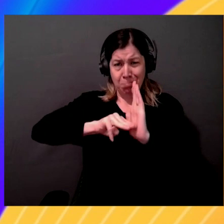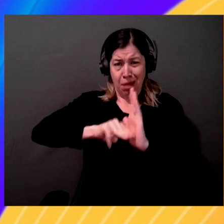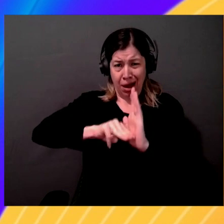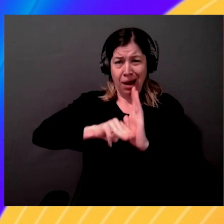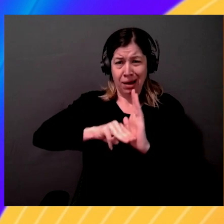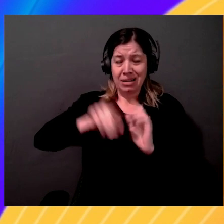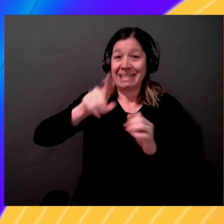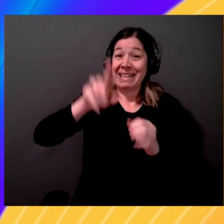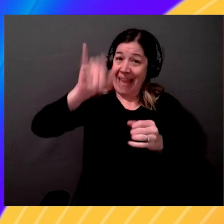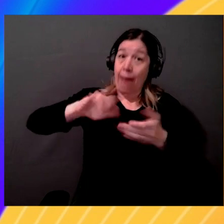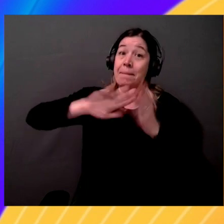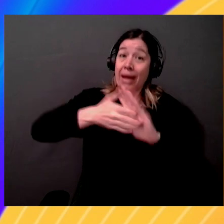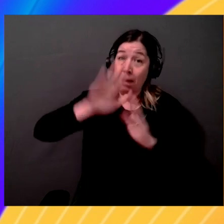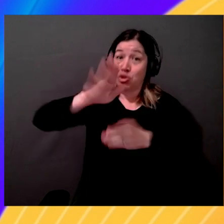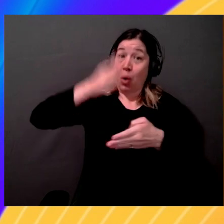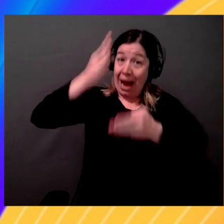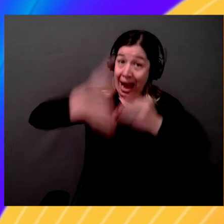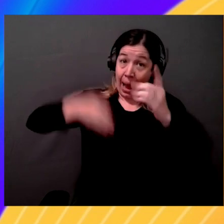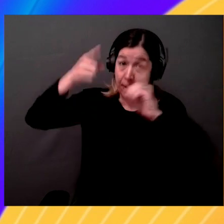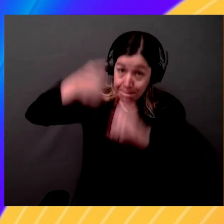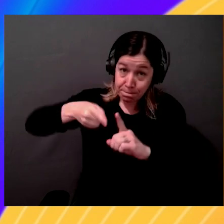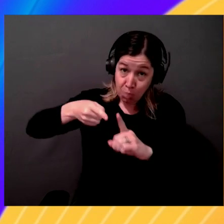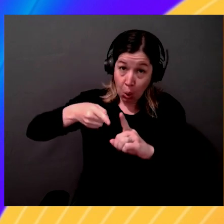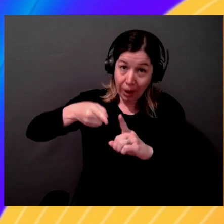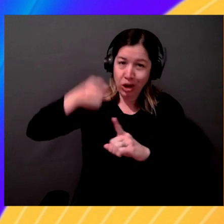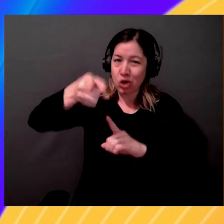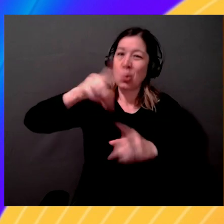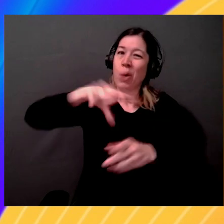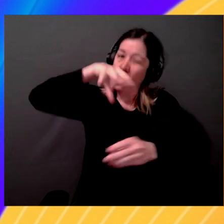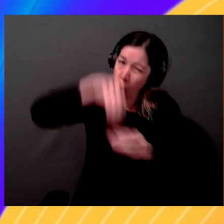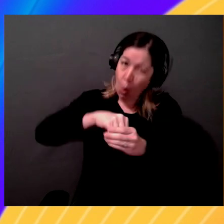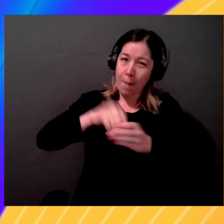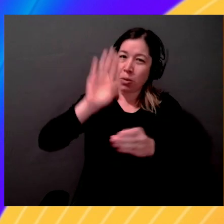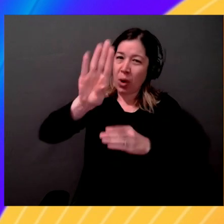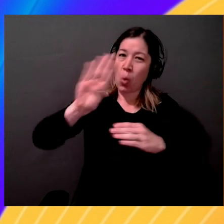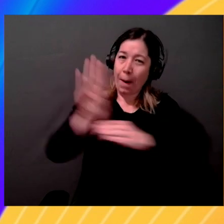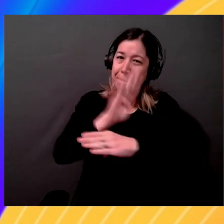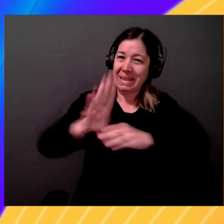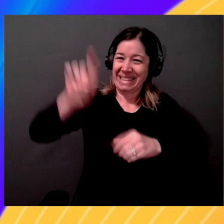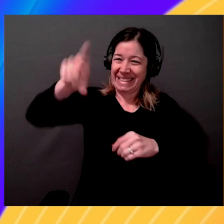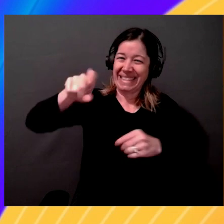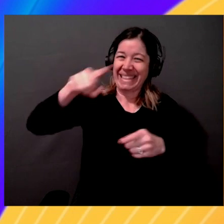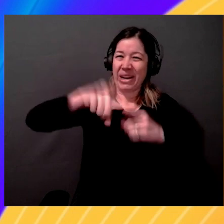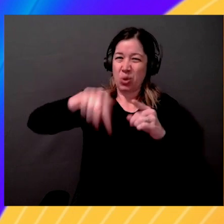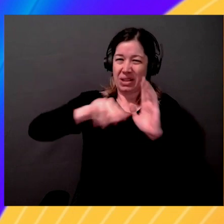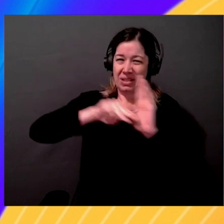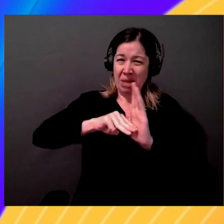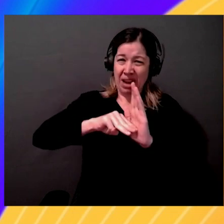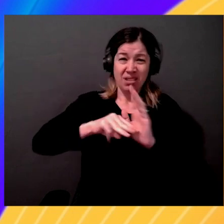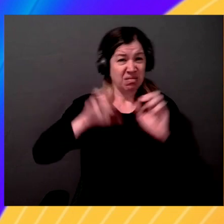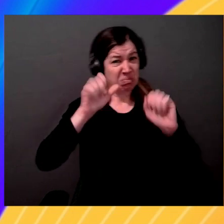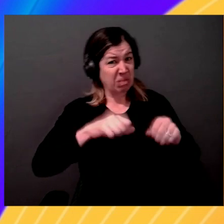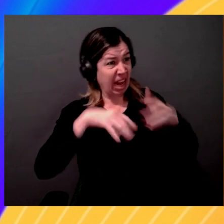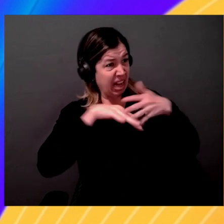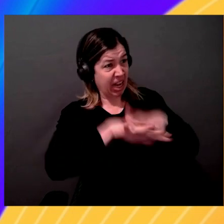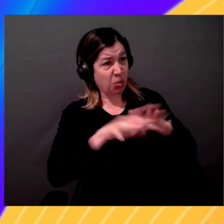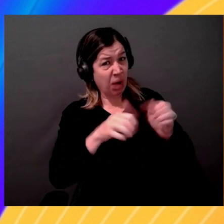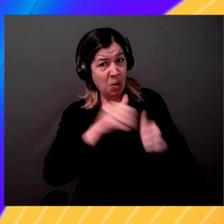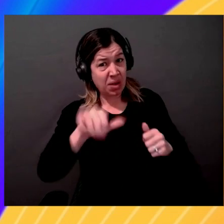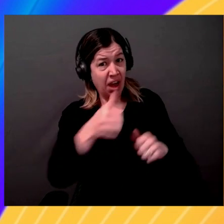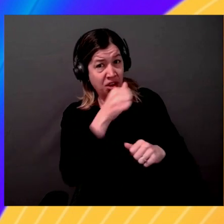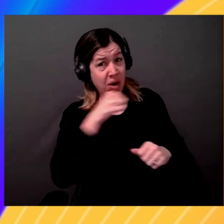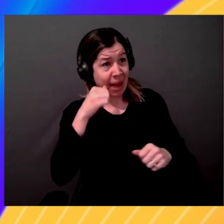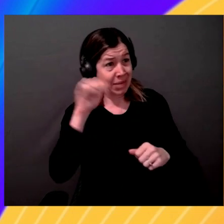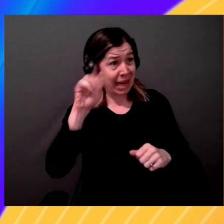on top of the foundation model. I imagine you could probably integrate this with other Amazon services or AWS services, like recognition for facial detection,